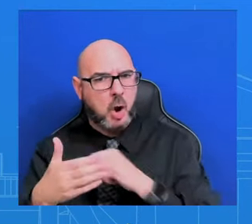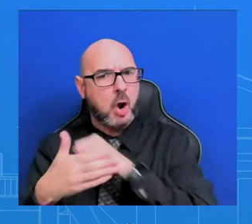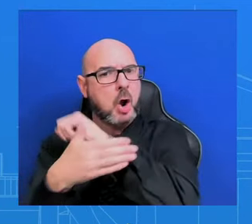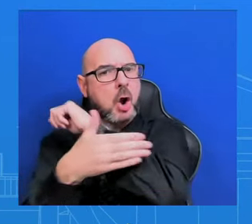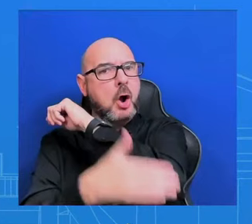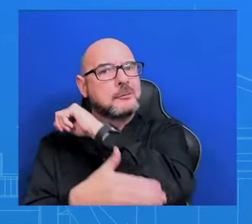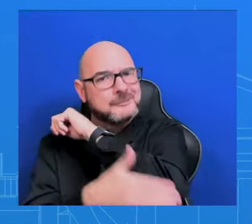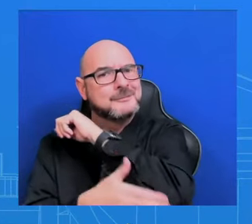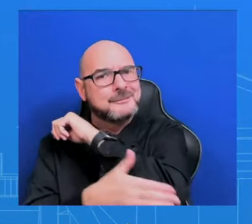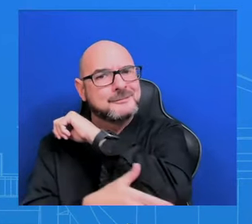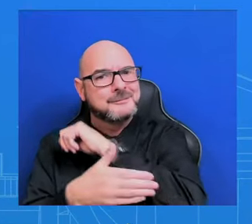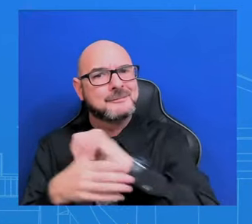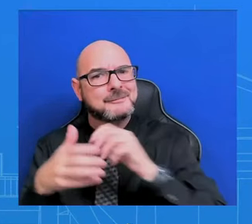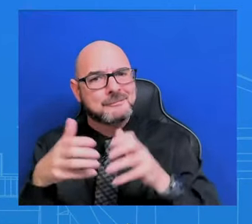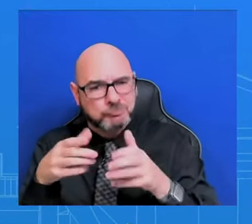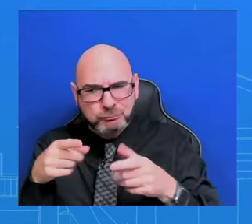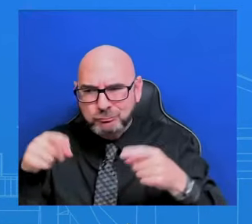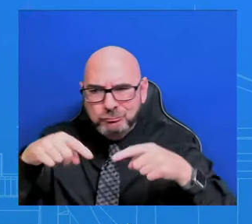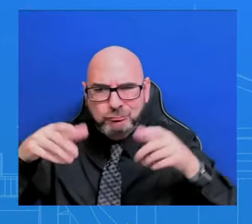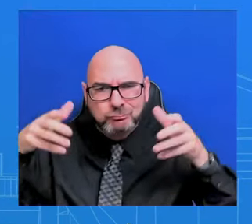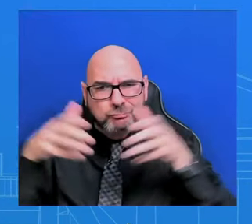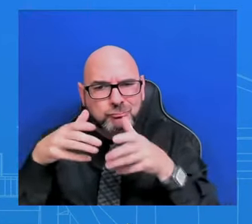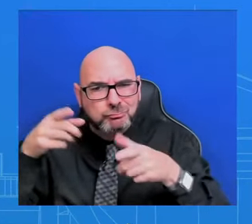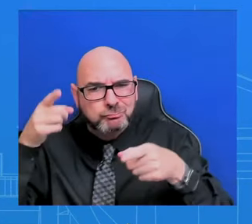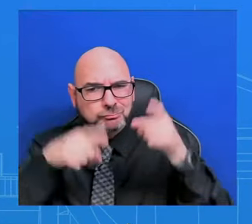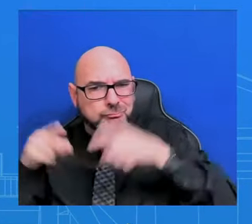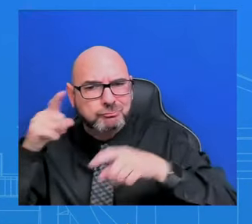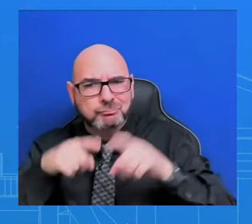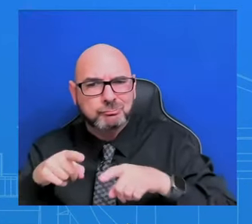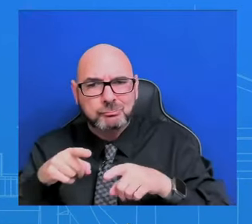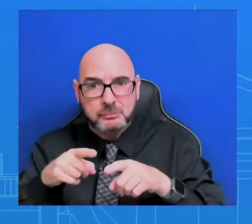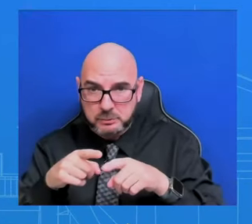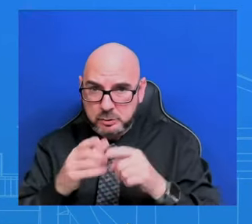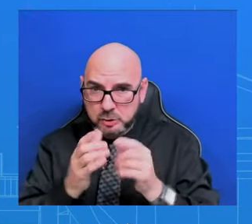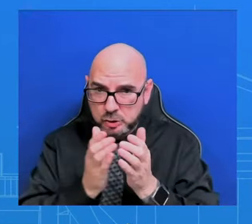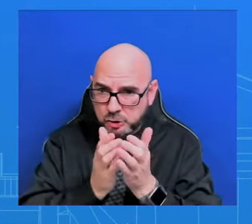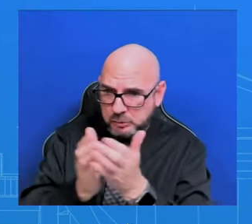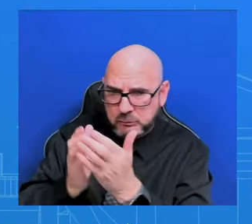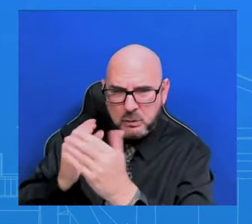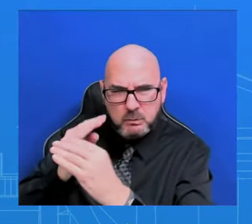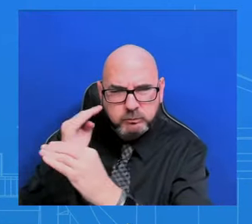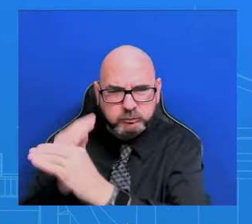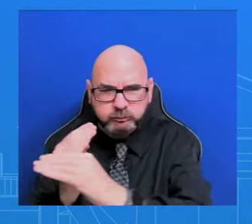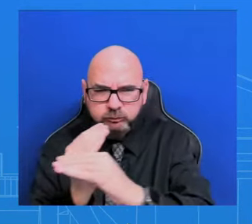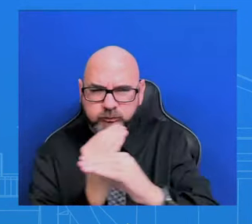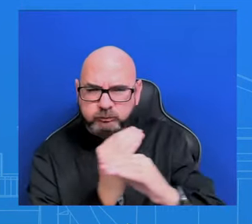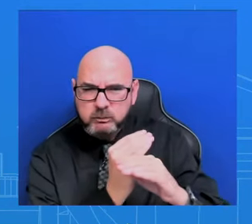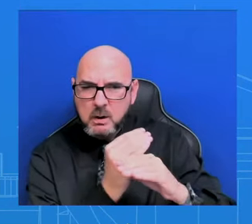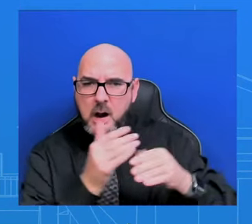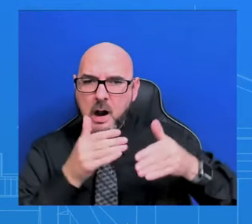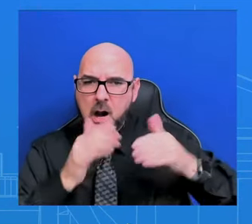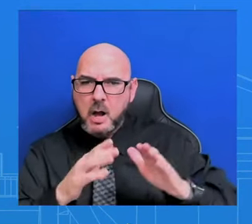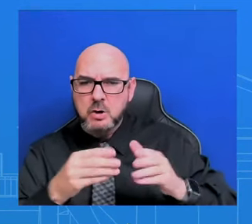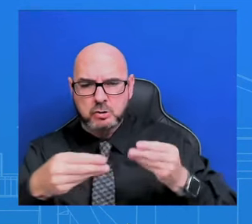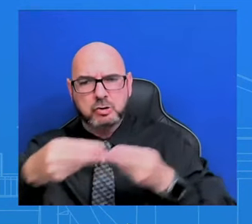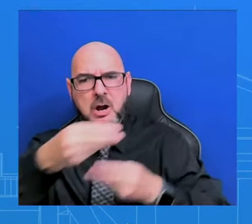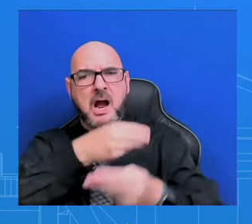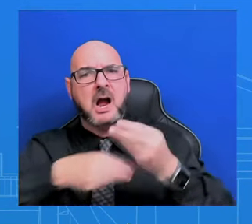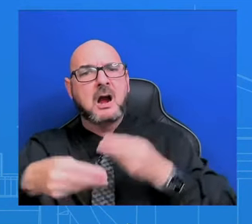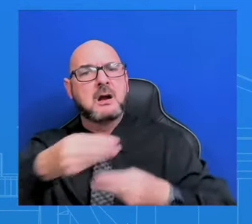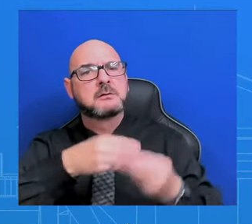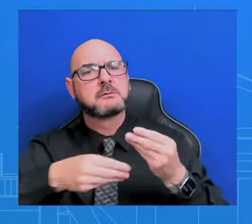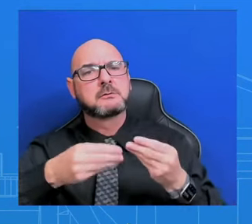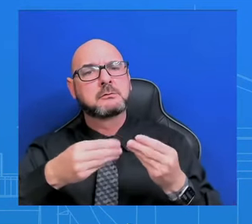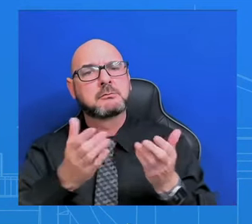and our sailors, to upholding the freedom of navigation in a major international waterway, and of course to holding the Houthis accountable. And as the